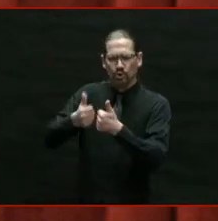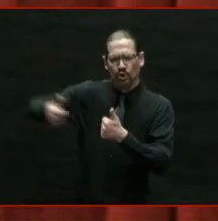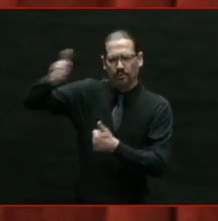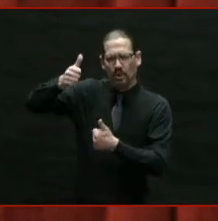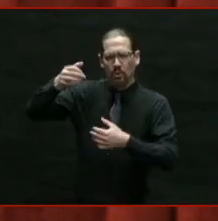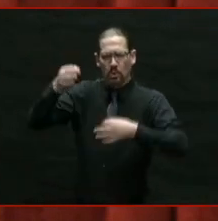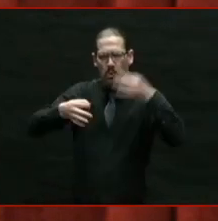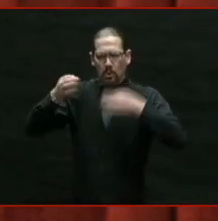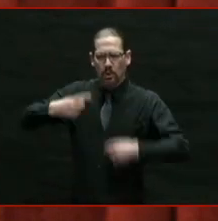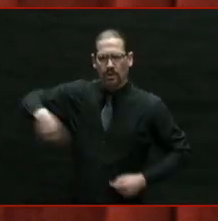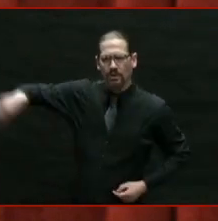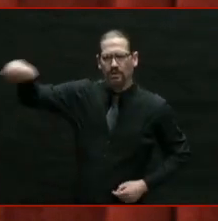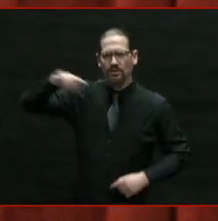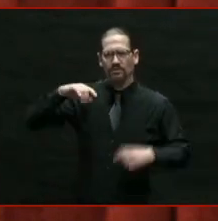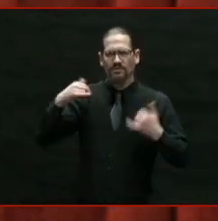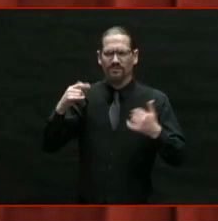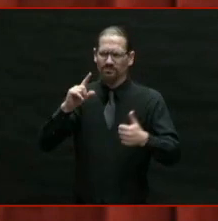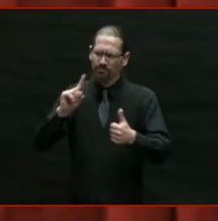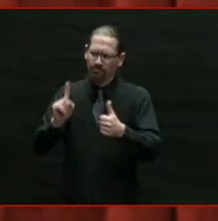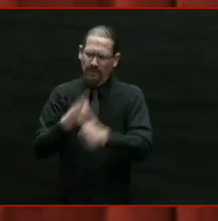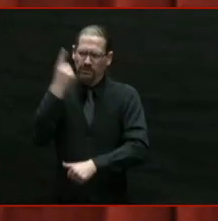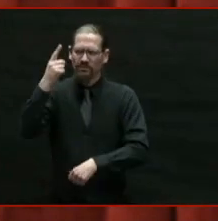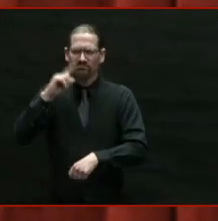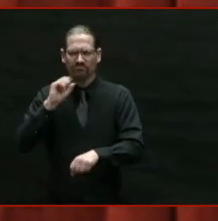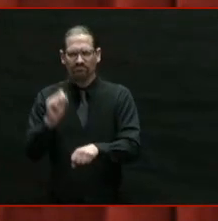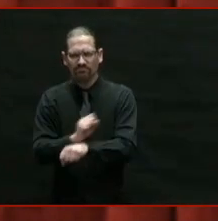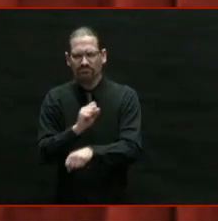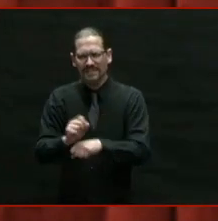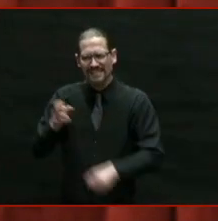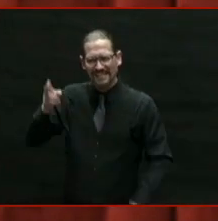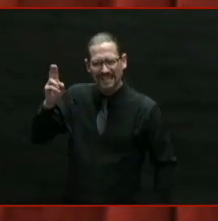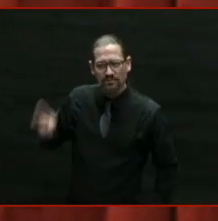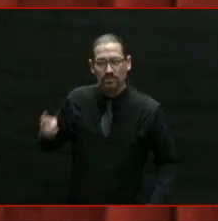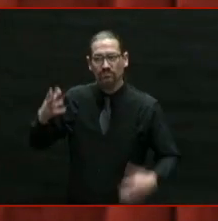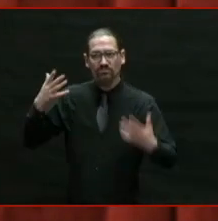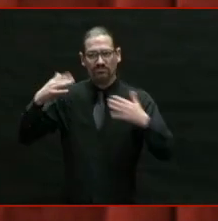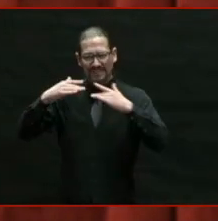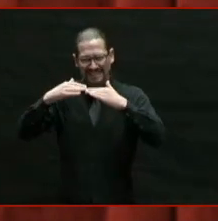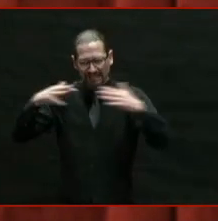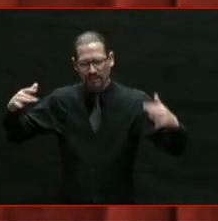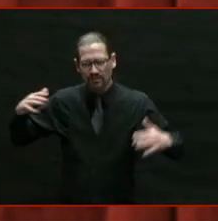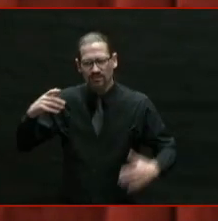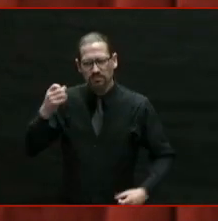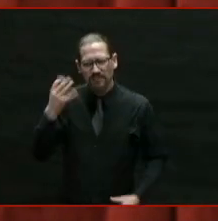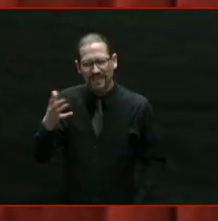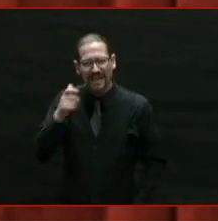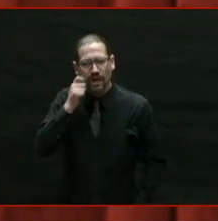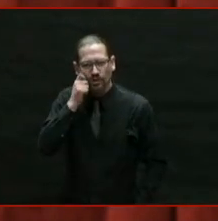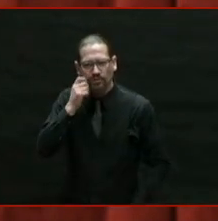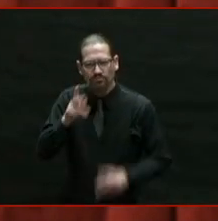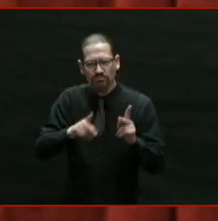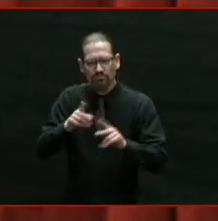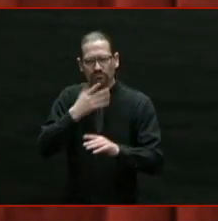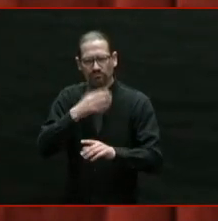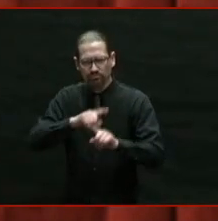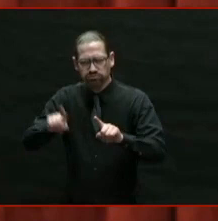Court is multi-racial and majority female.